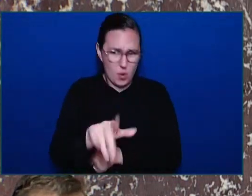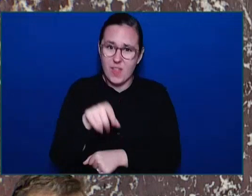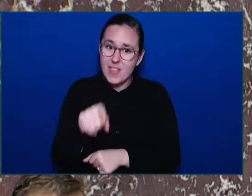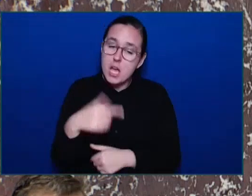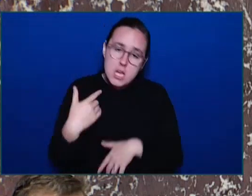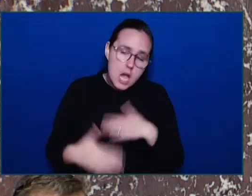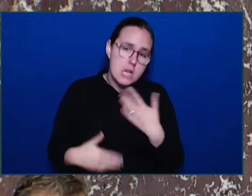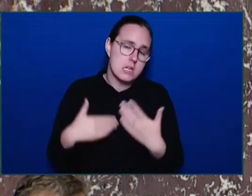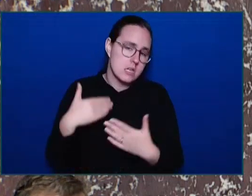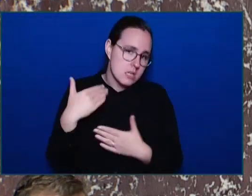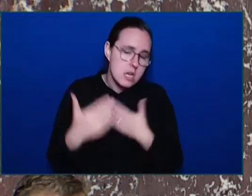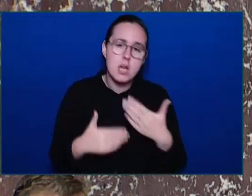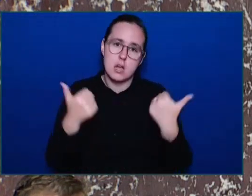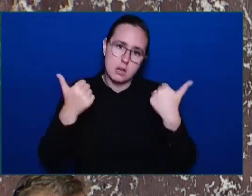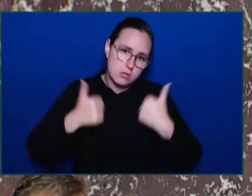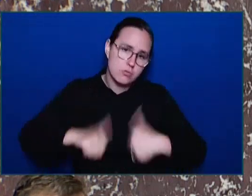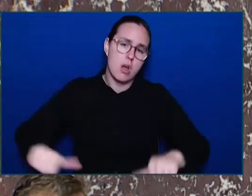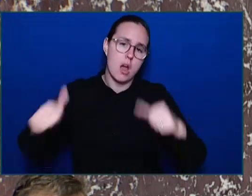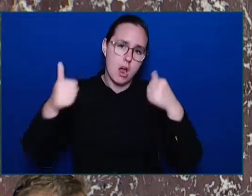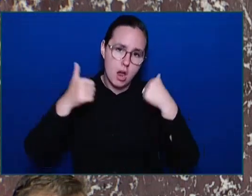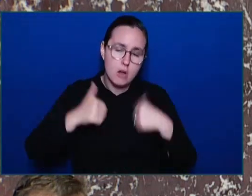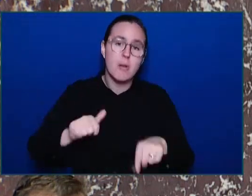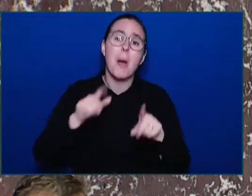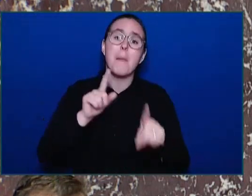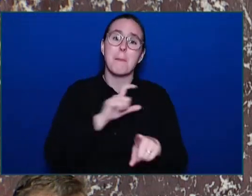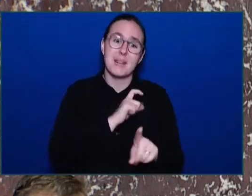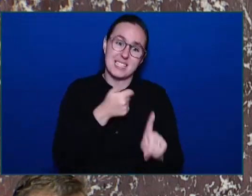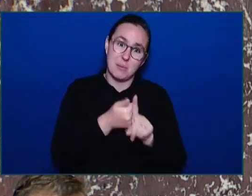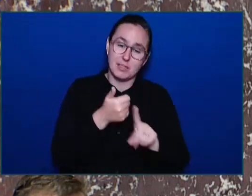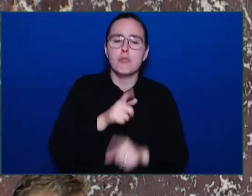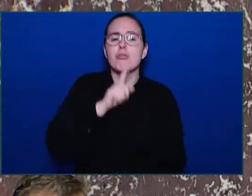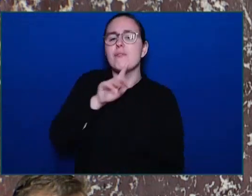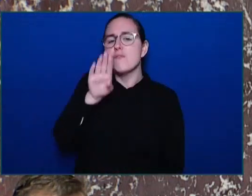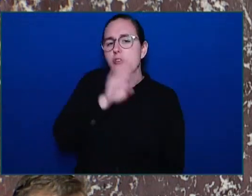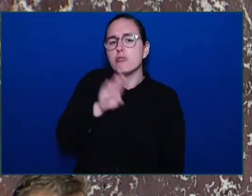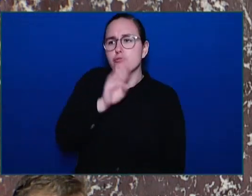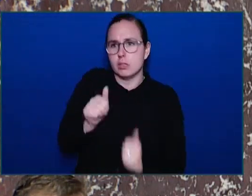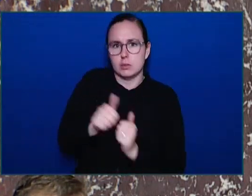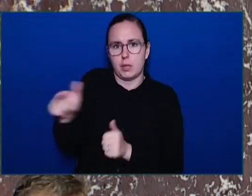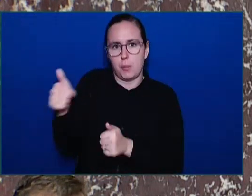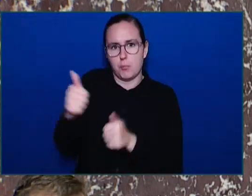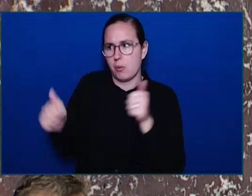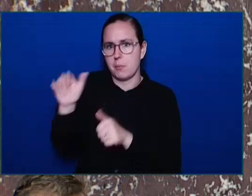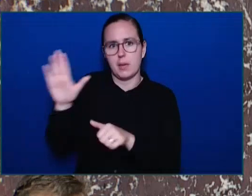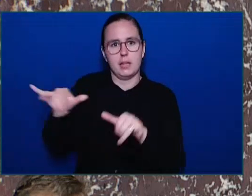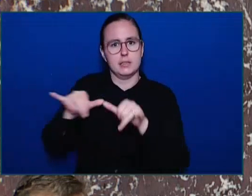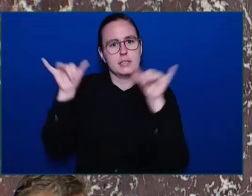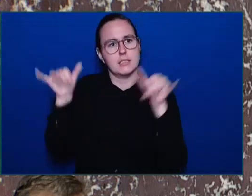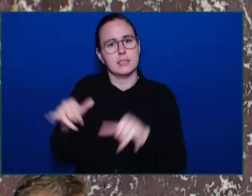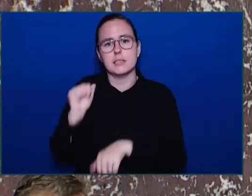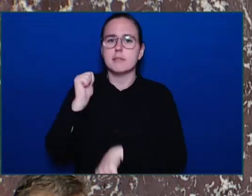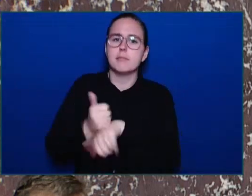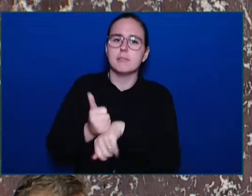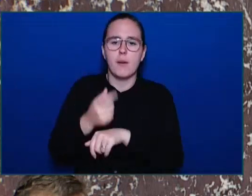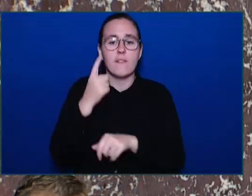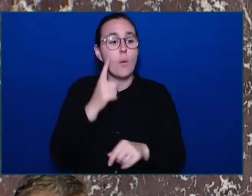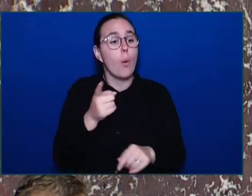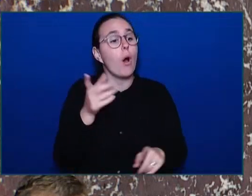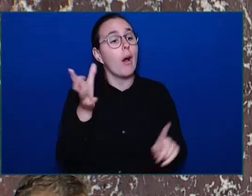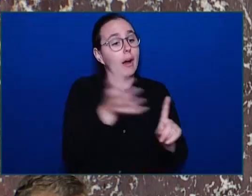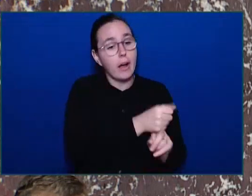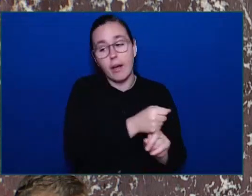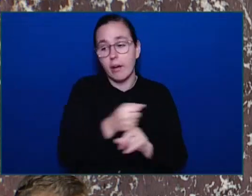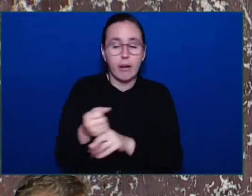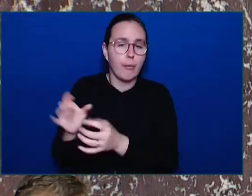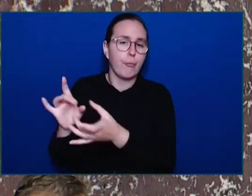with this Premier's catch-and-release system that has been initiated over the last six years as he has been the Attorney General and now the